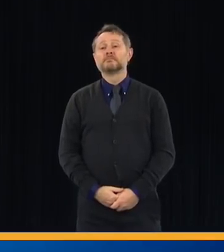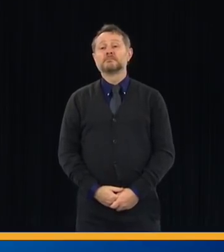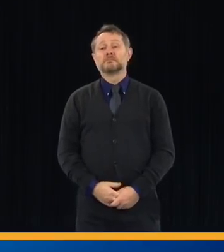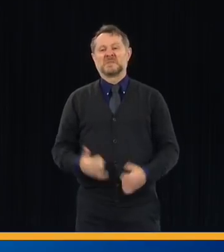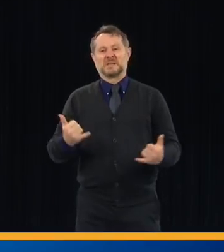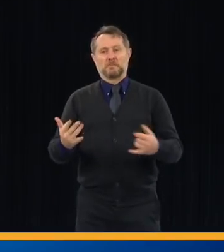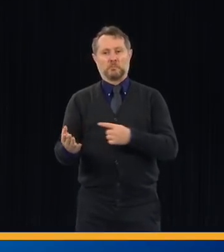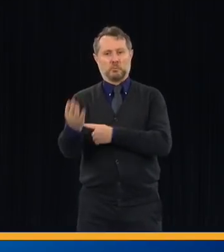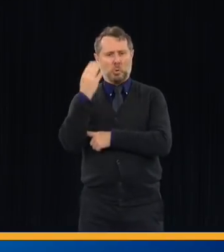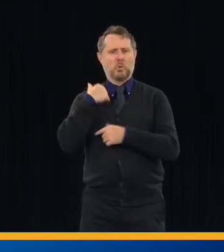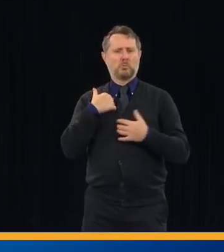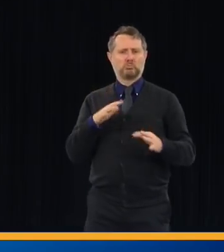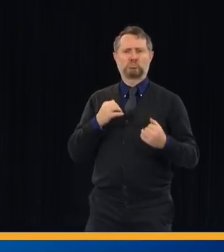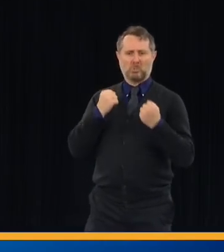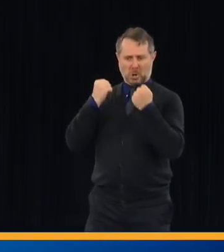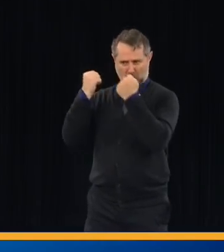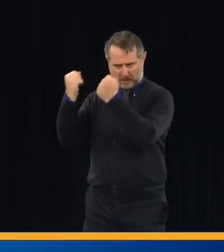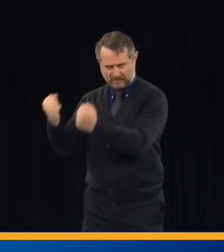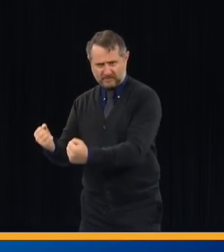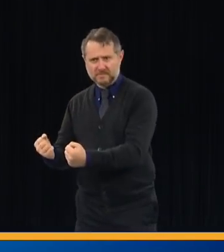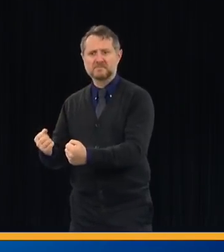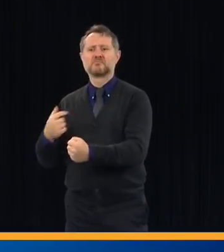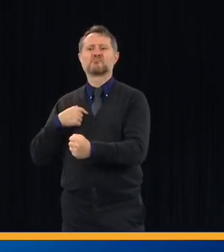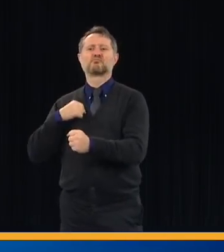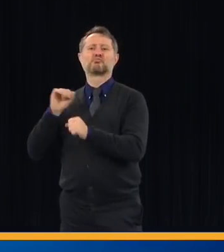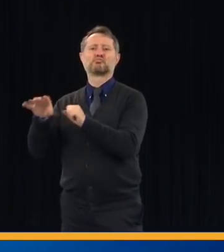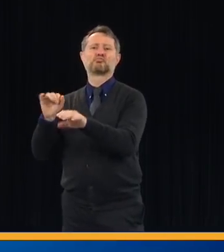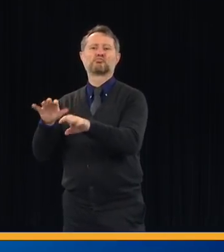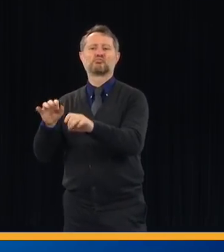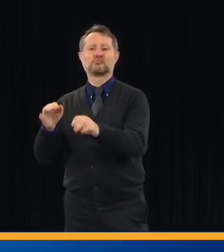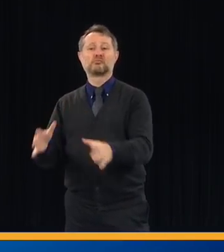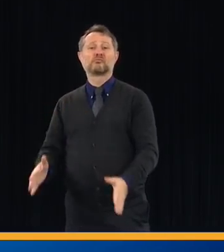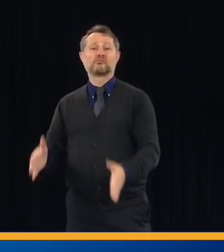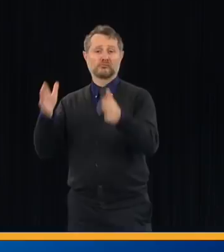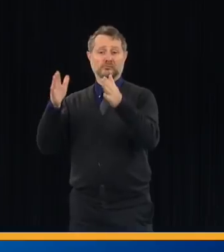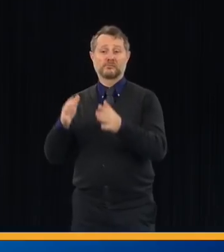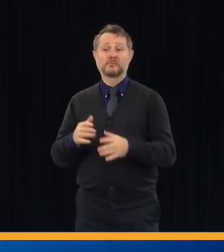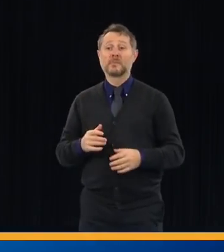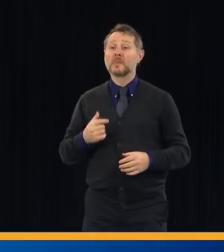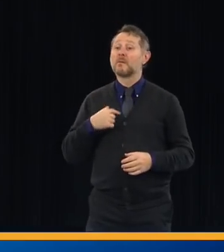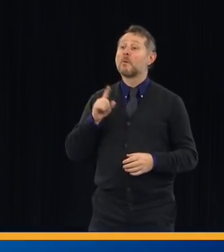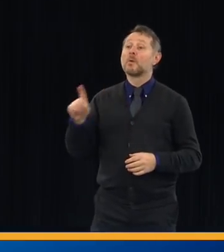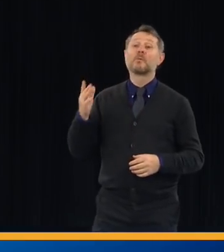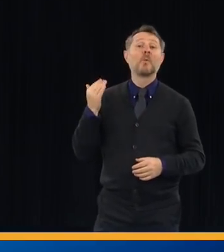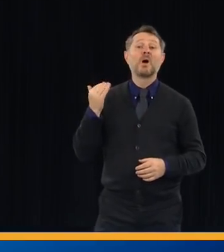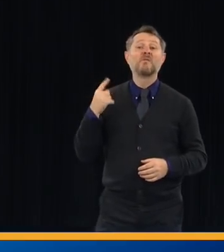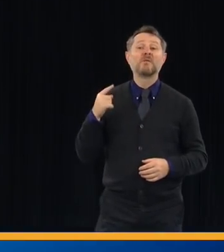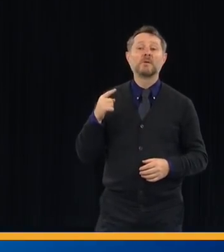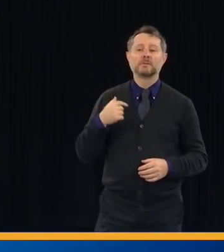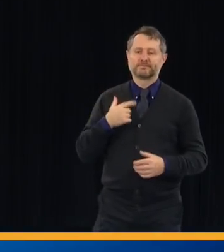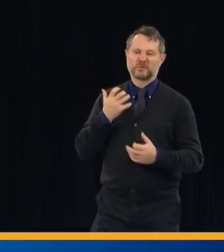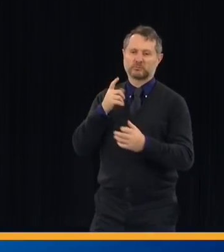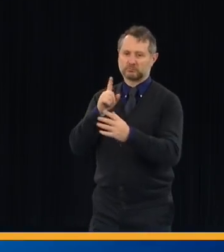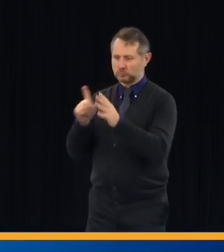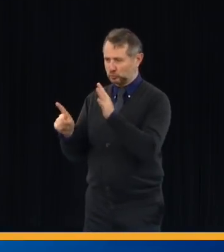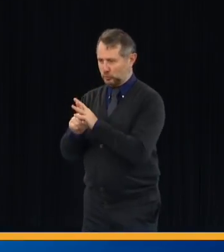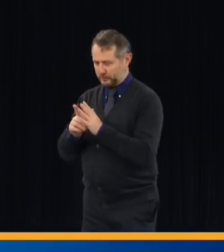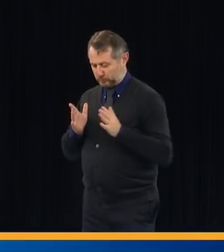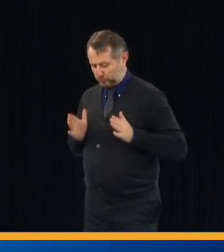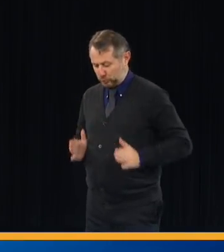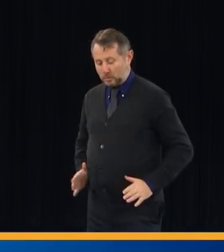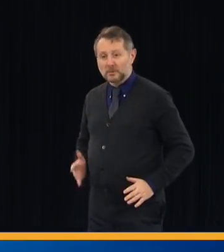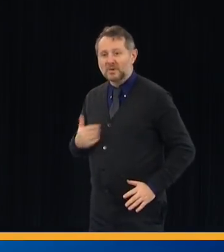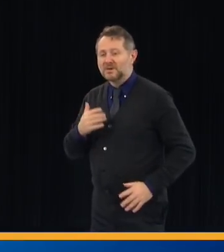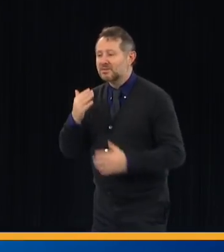this morning when they were returning the 35 ventilators just to say thank you. Thank you on behalf of all the people of the state.